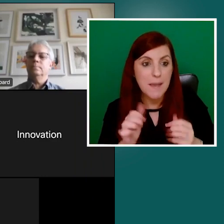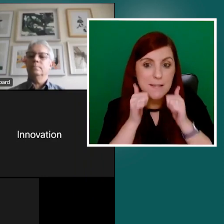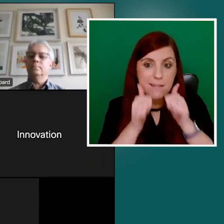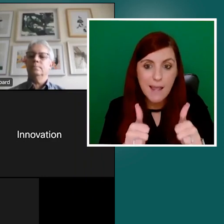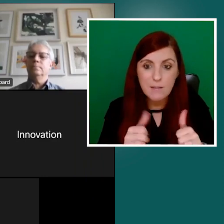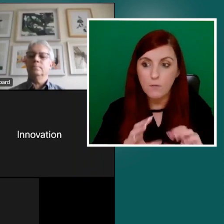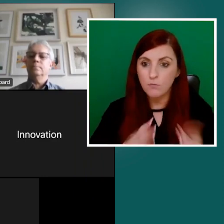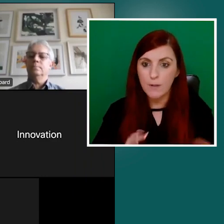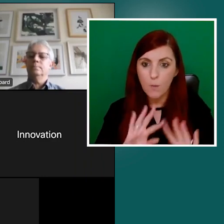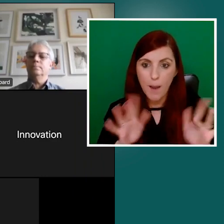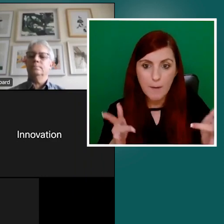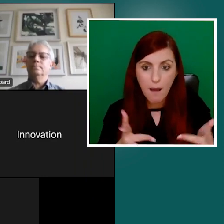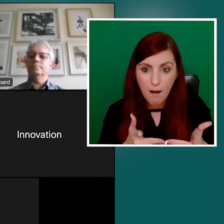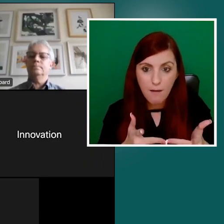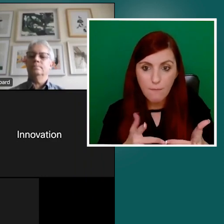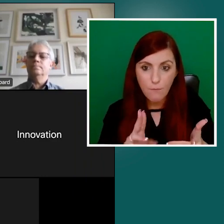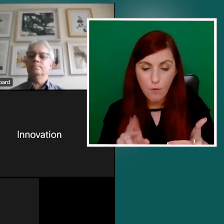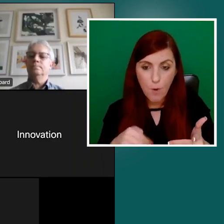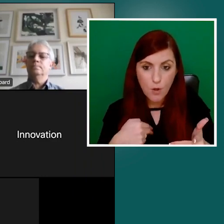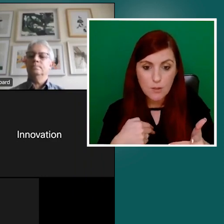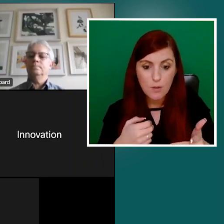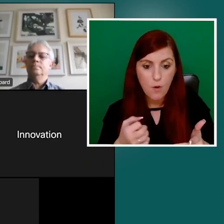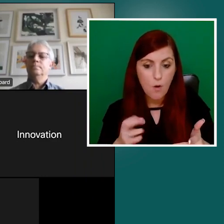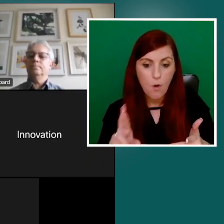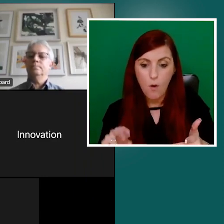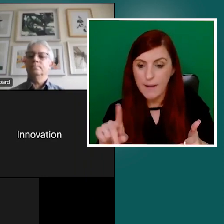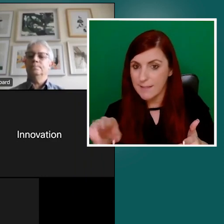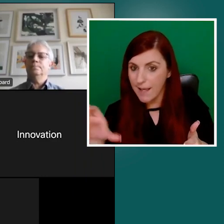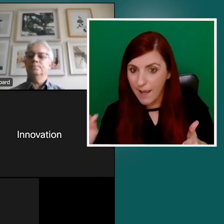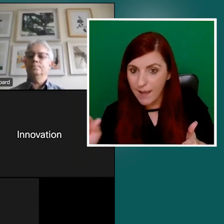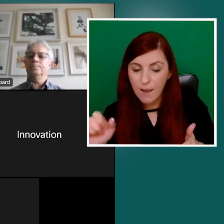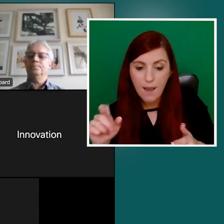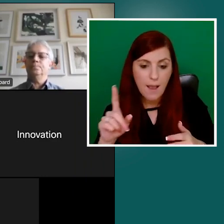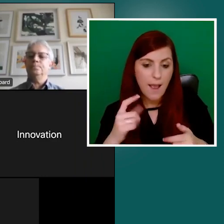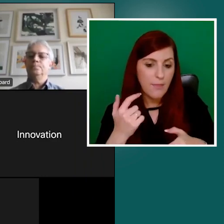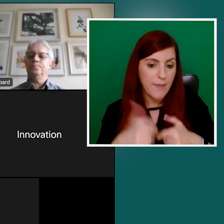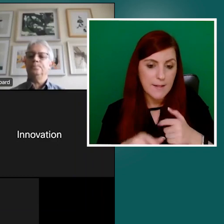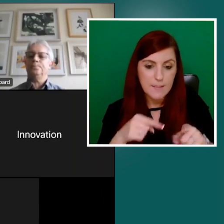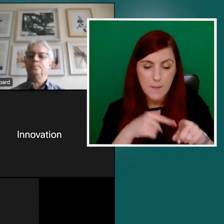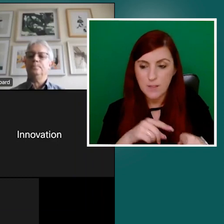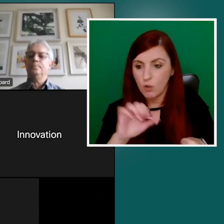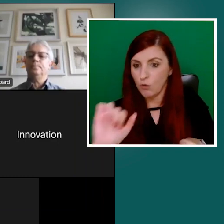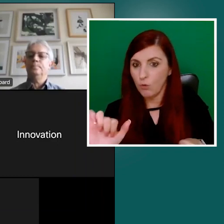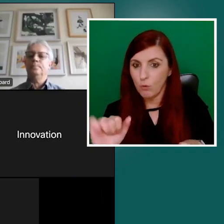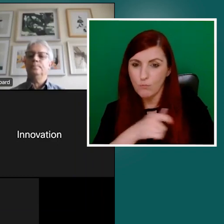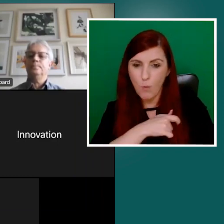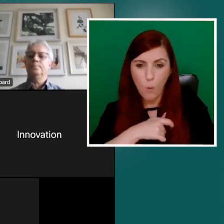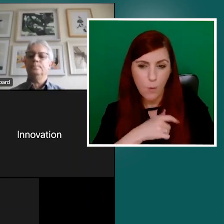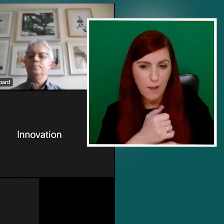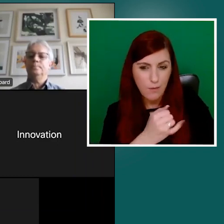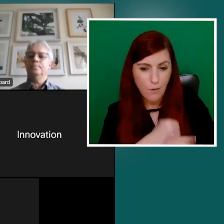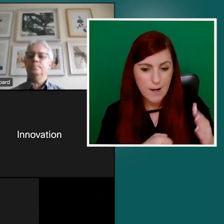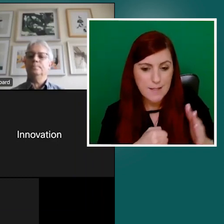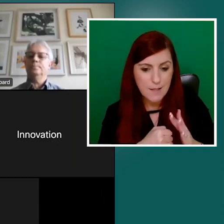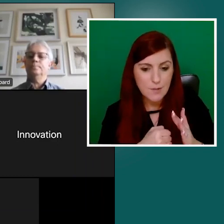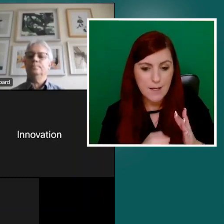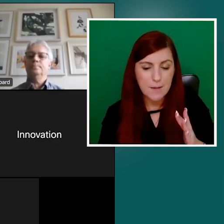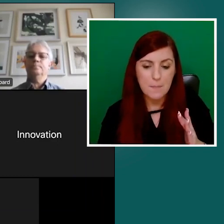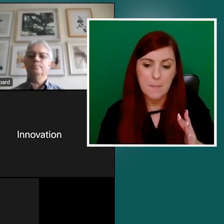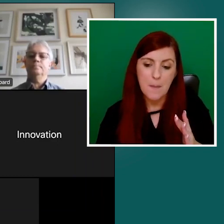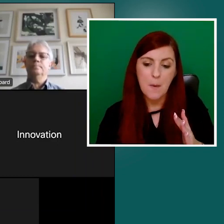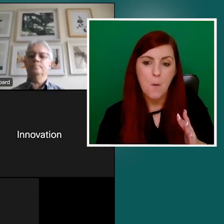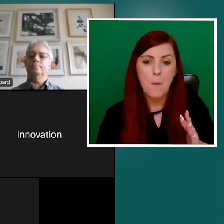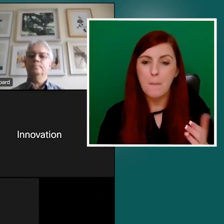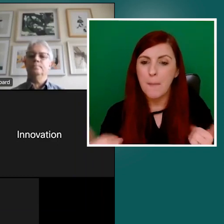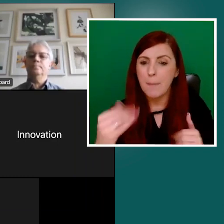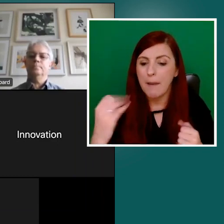And, you know, depending on, you know, your role within the organization, um, you know, maybe there might be an opportunity, um, to have some tailored training.